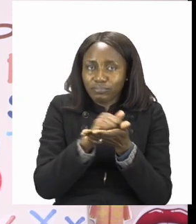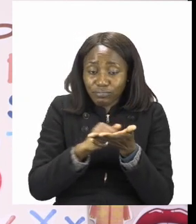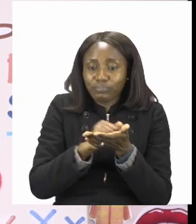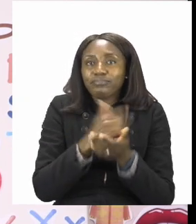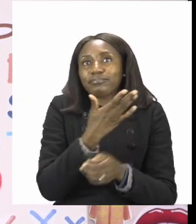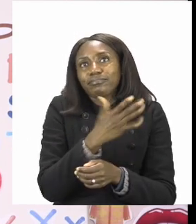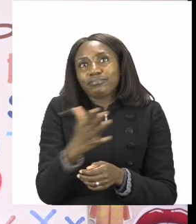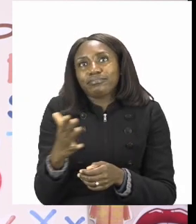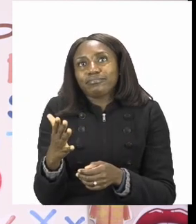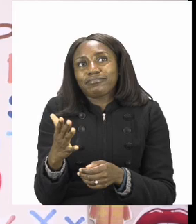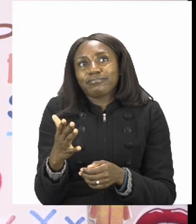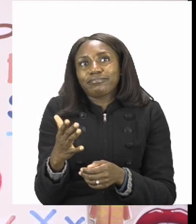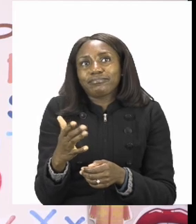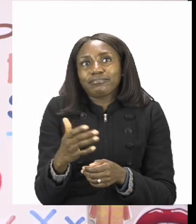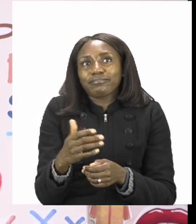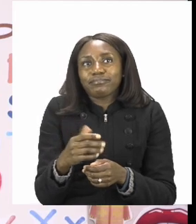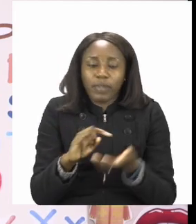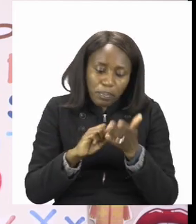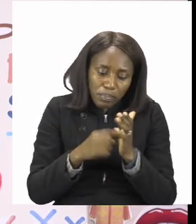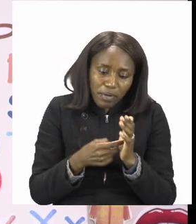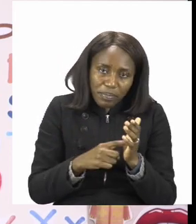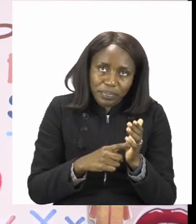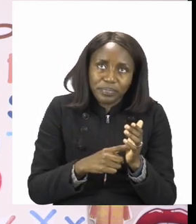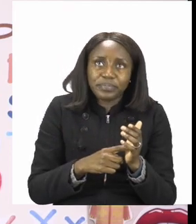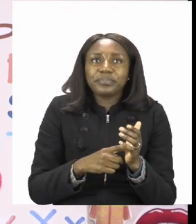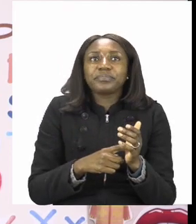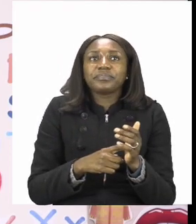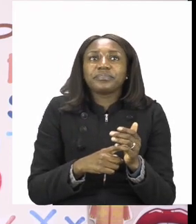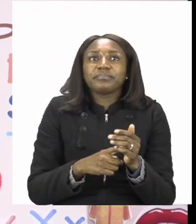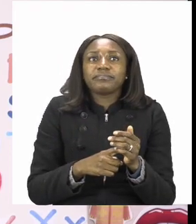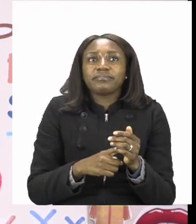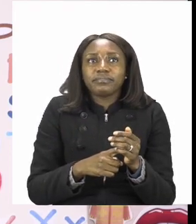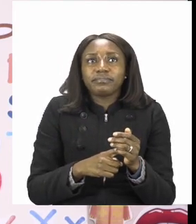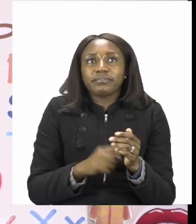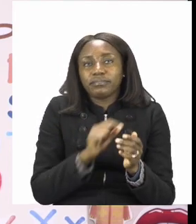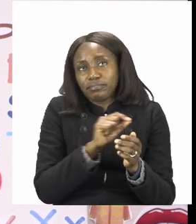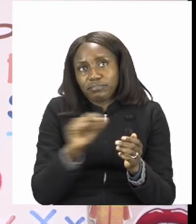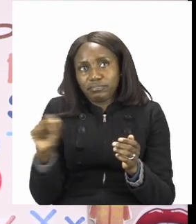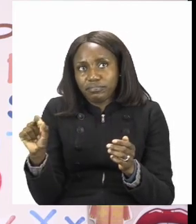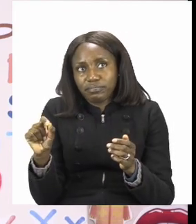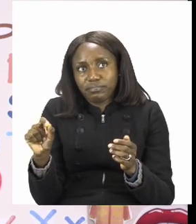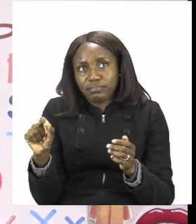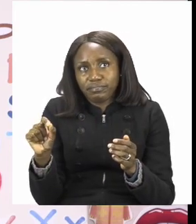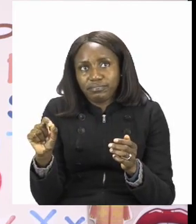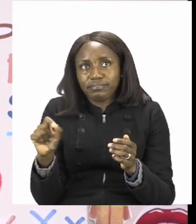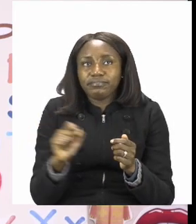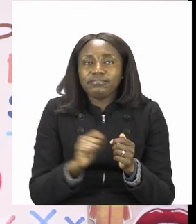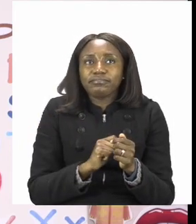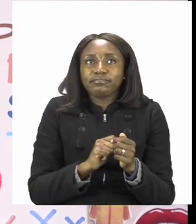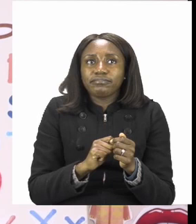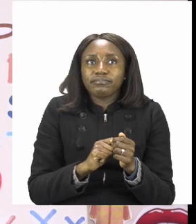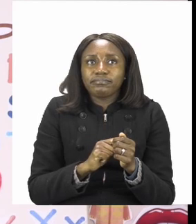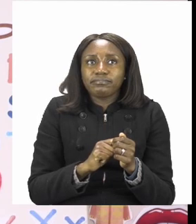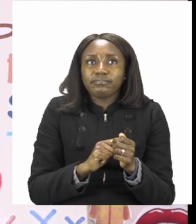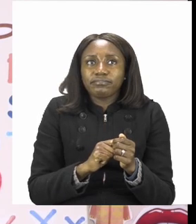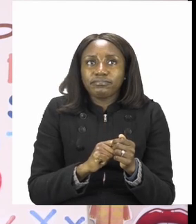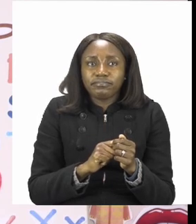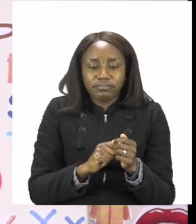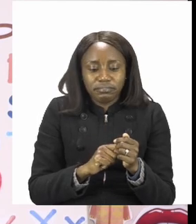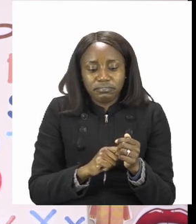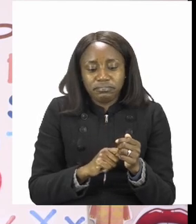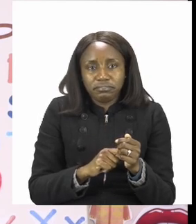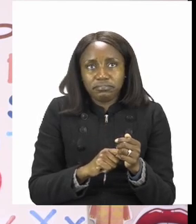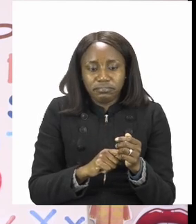and water. Putting a full stop at the end and crossing the phrase out. The next one that we had